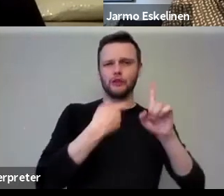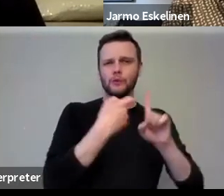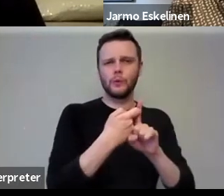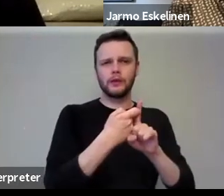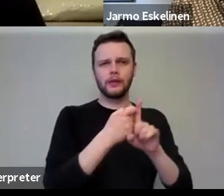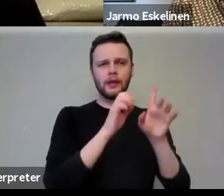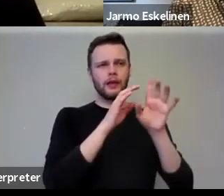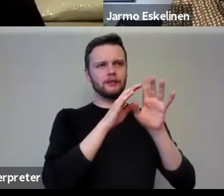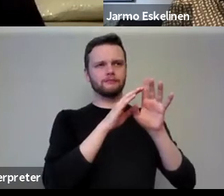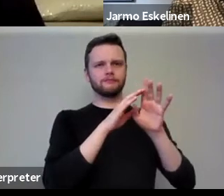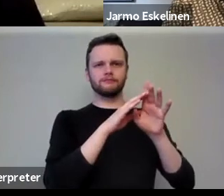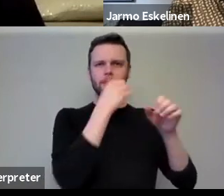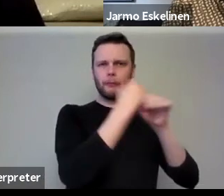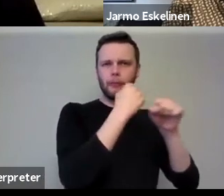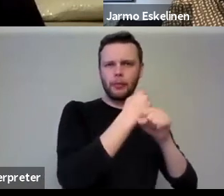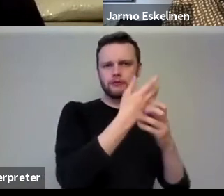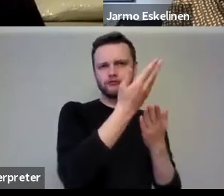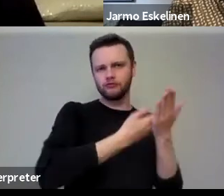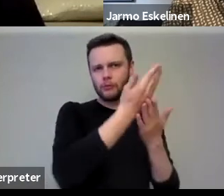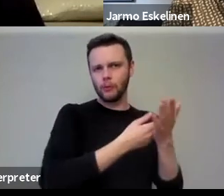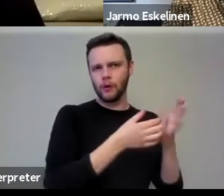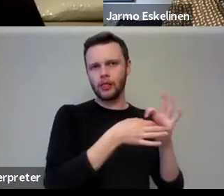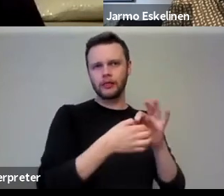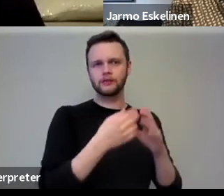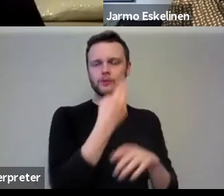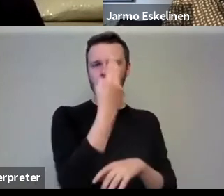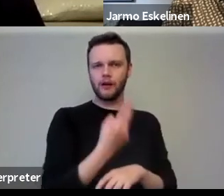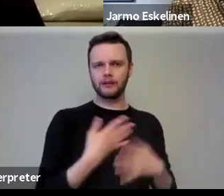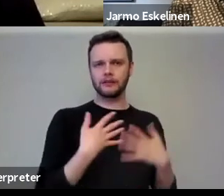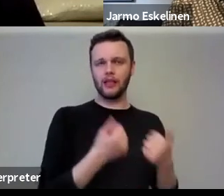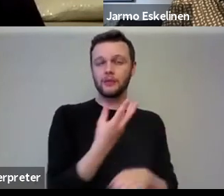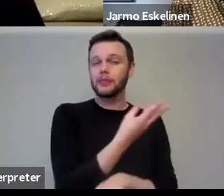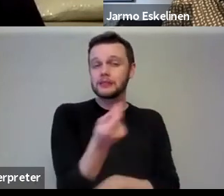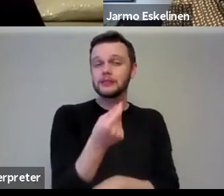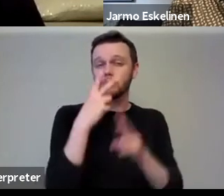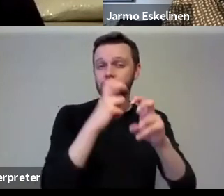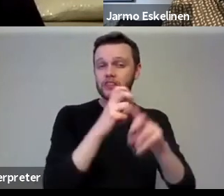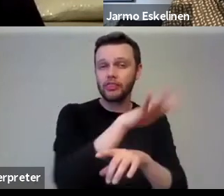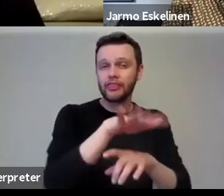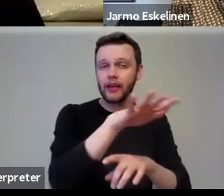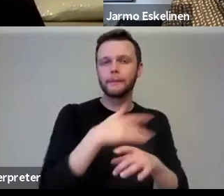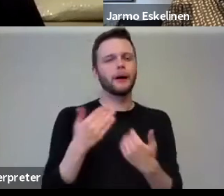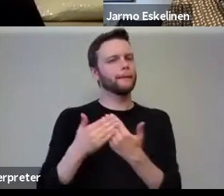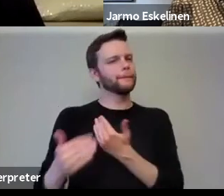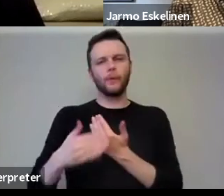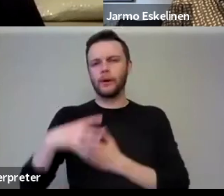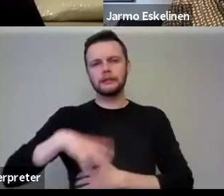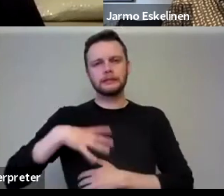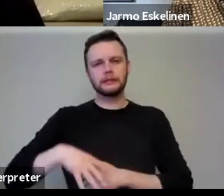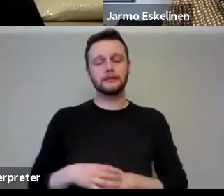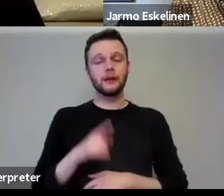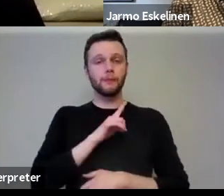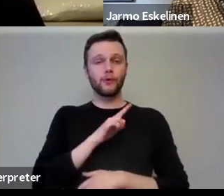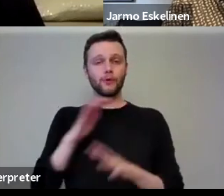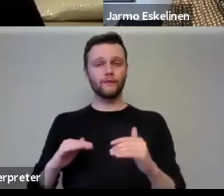report into the impact of arts on health. There is some research out there, but there's so much more to do because going forward,